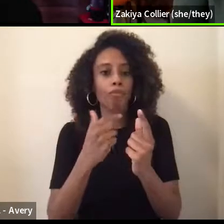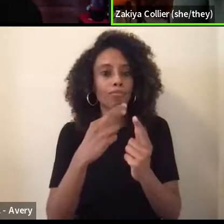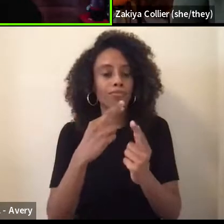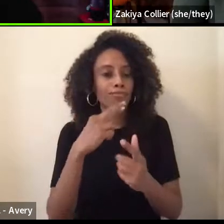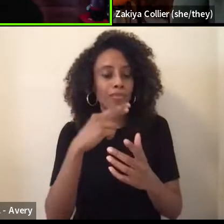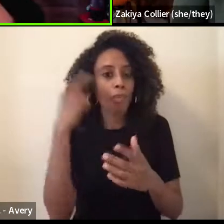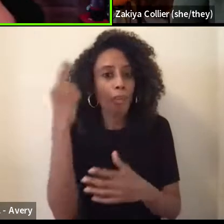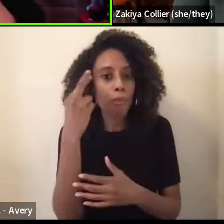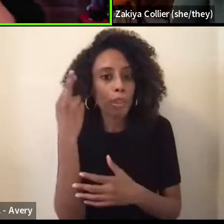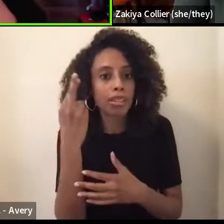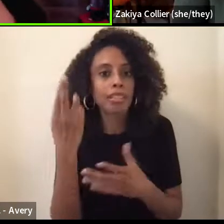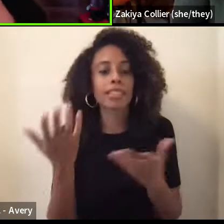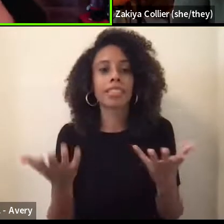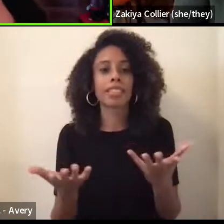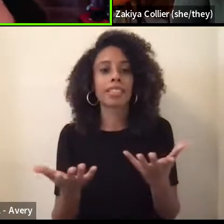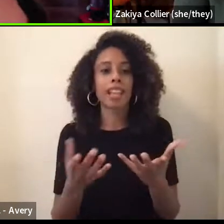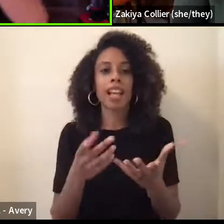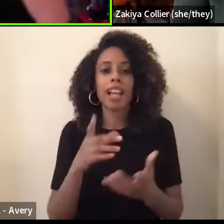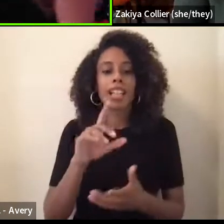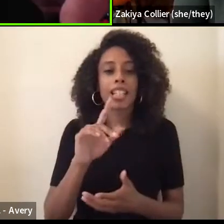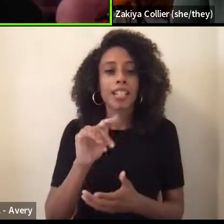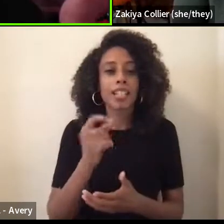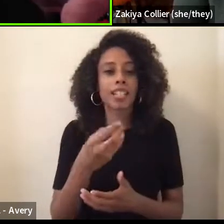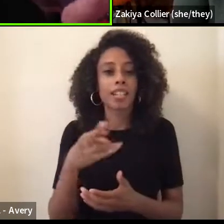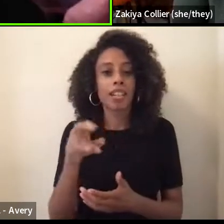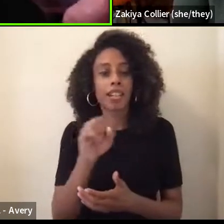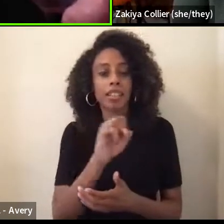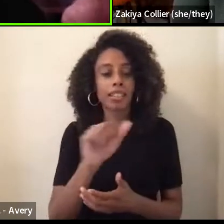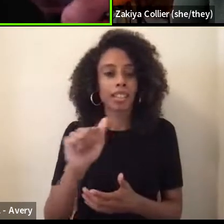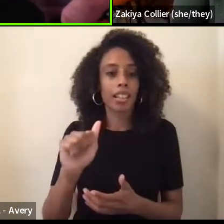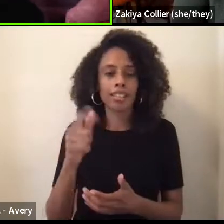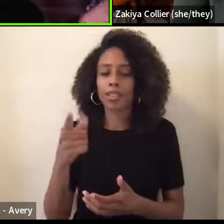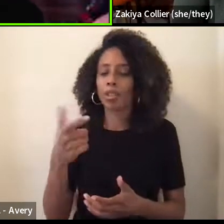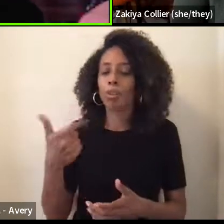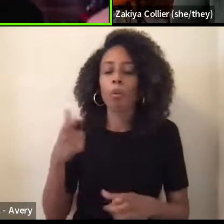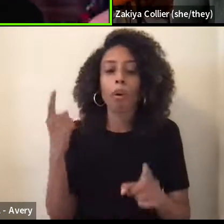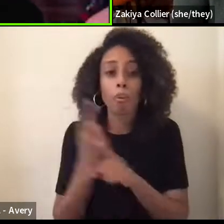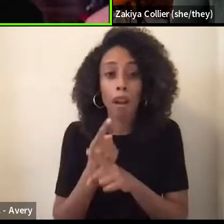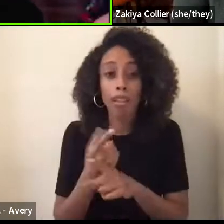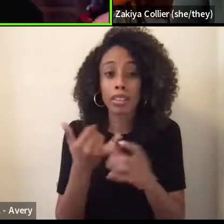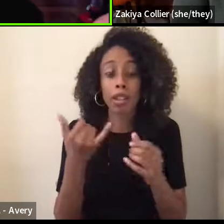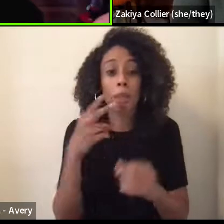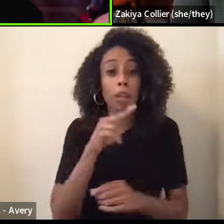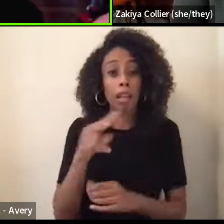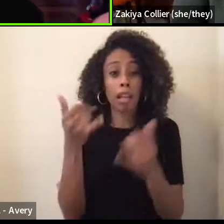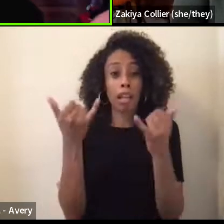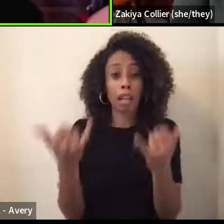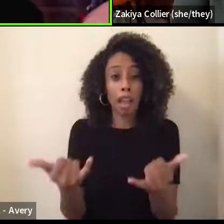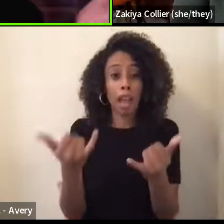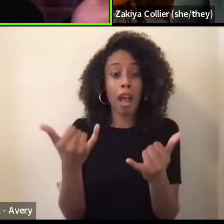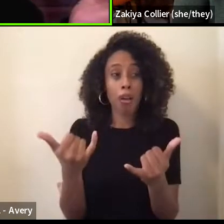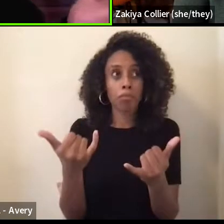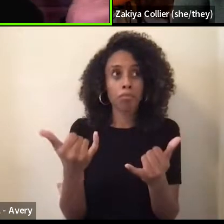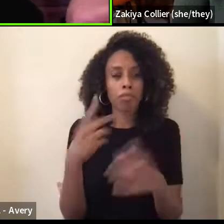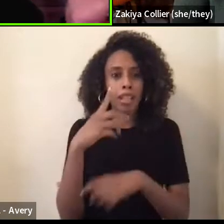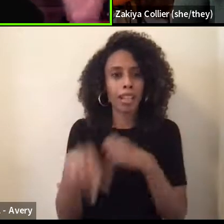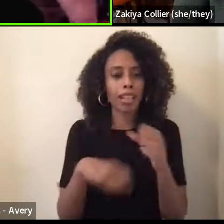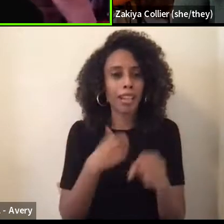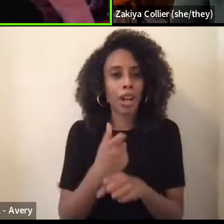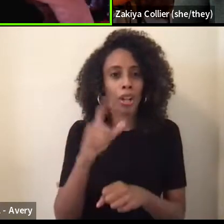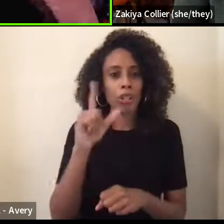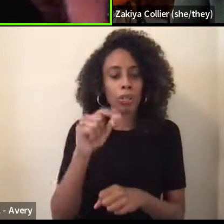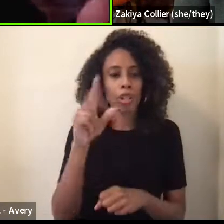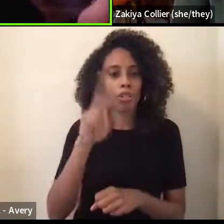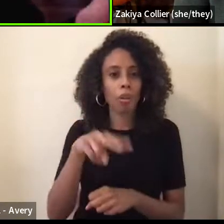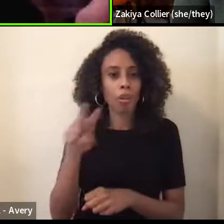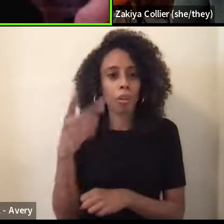And you are so right, because what I'm looking at now in 2022, like it's literally just 2022 and I'm already